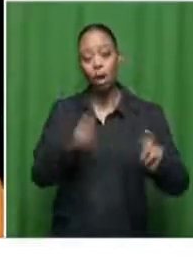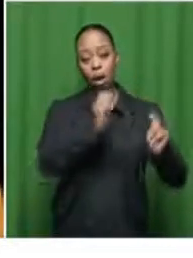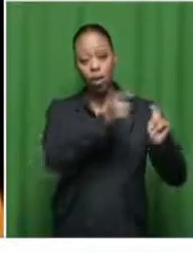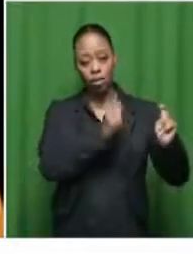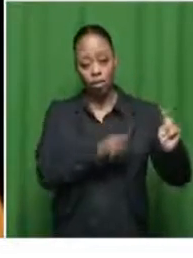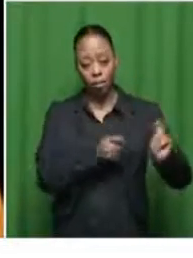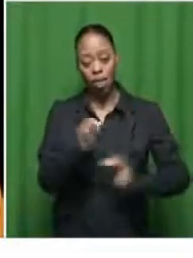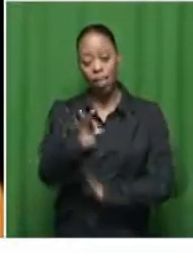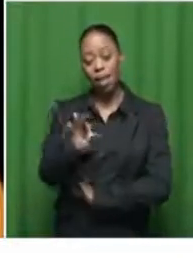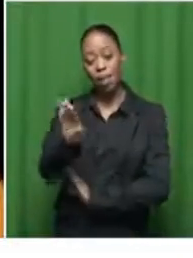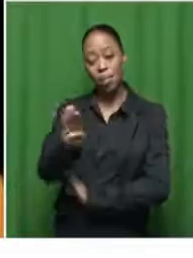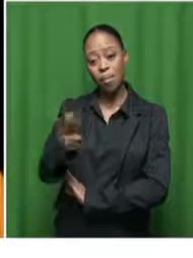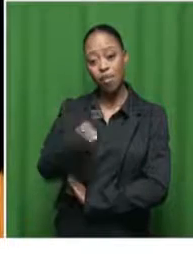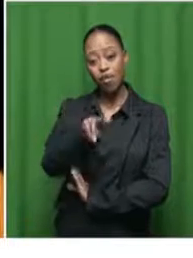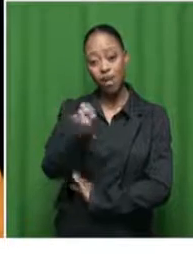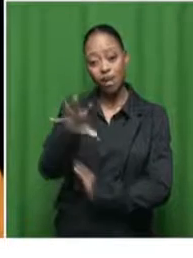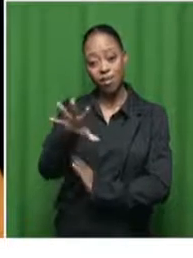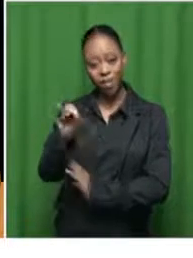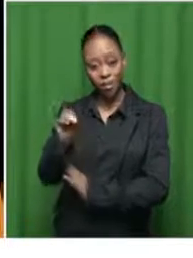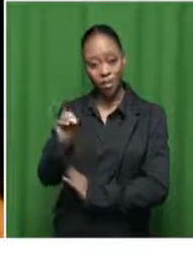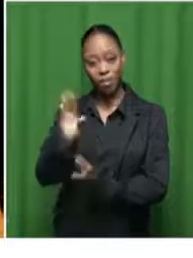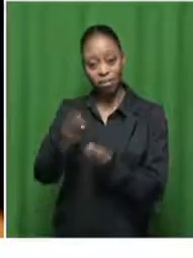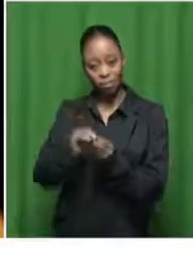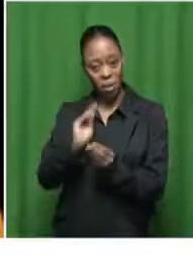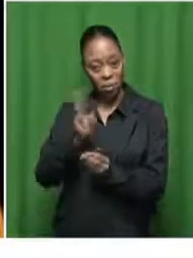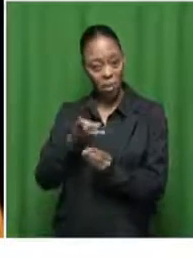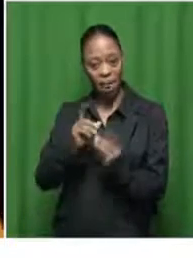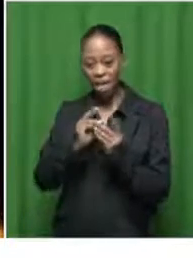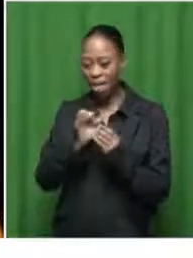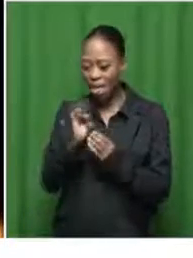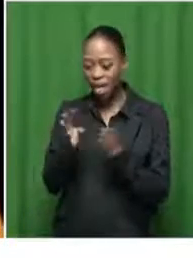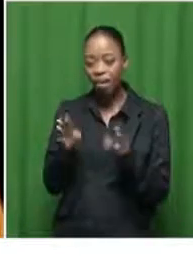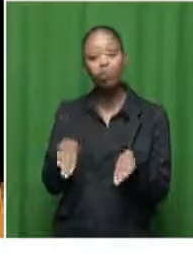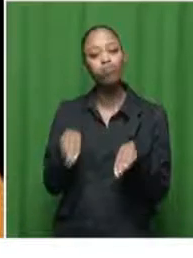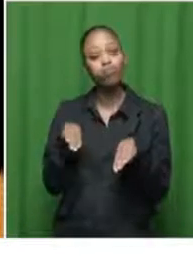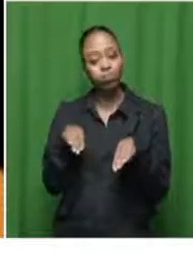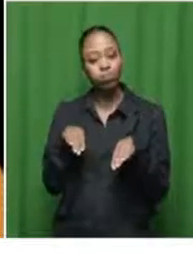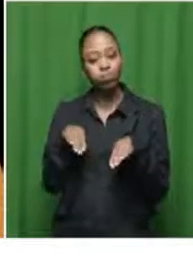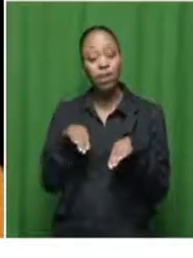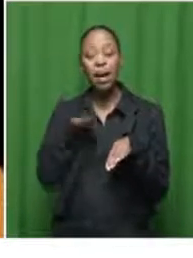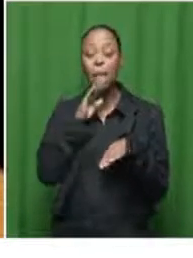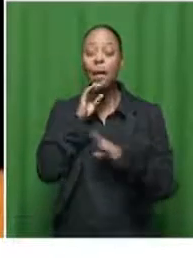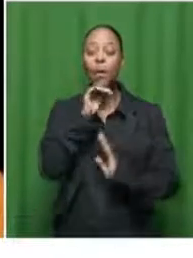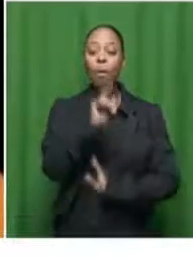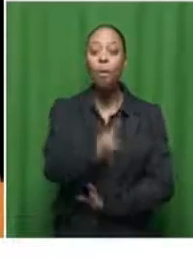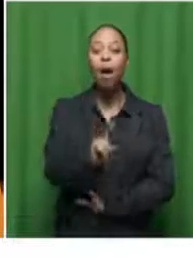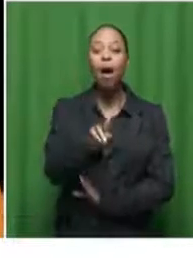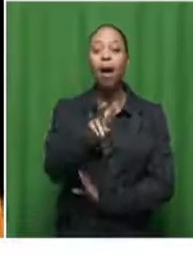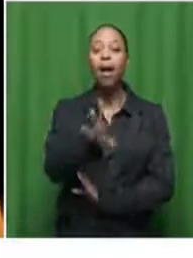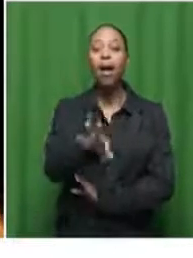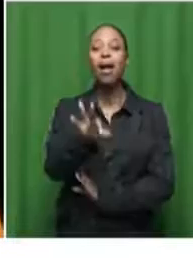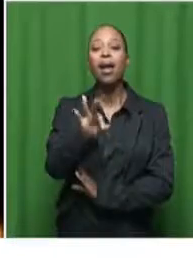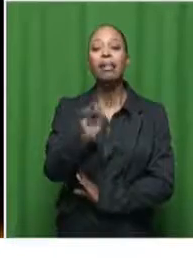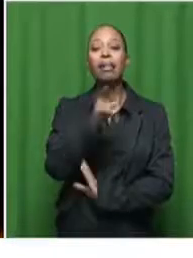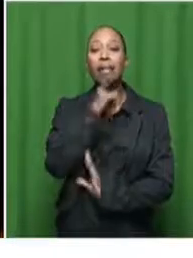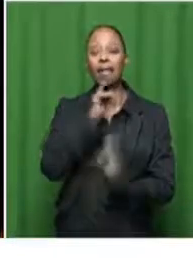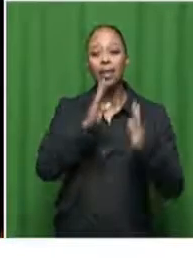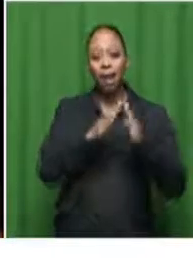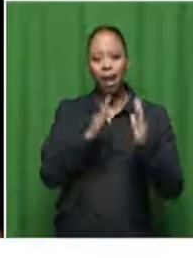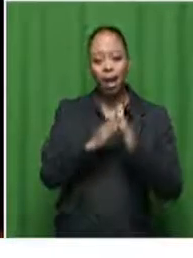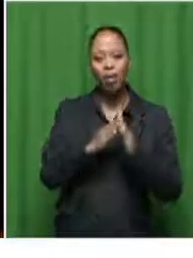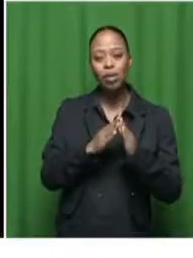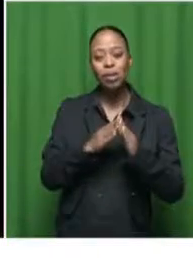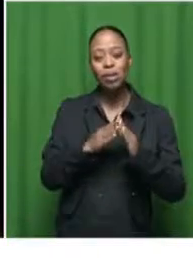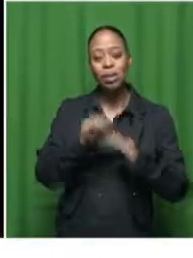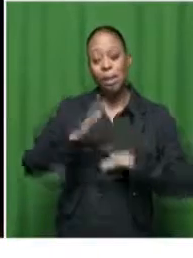billion by 2050 if we don't take action so we have a tripling and that means hundred eighty three thousand housing units every day that